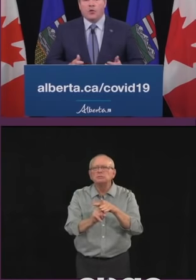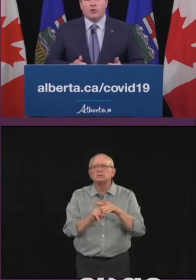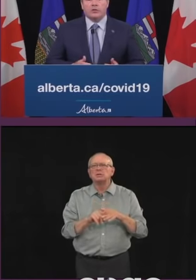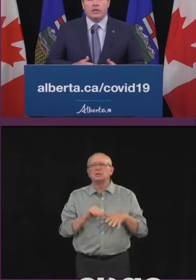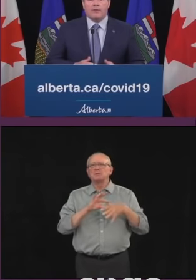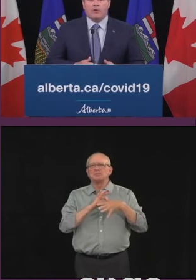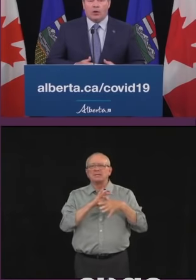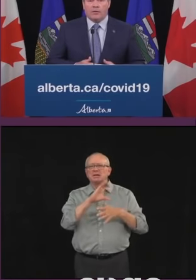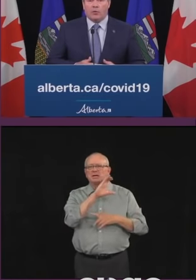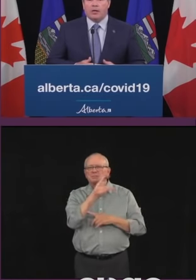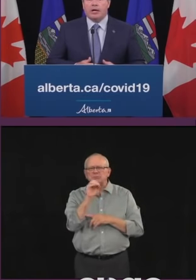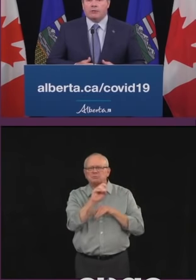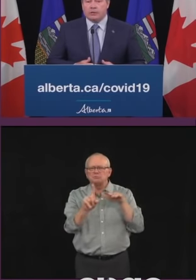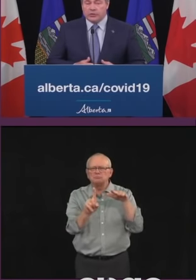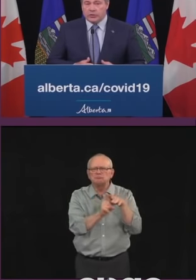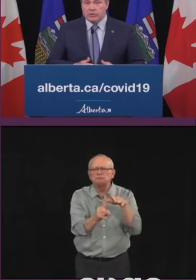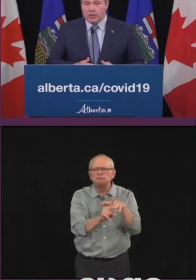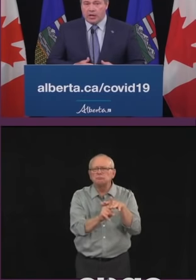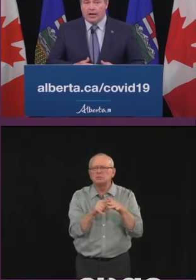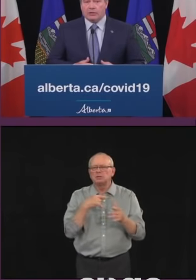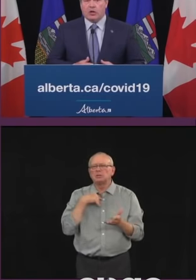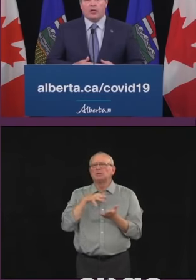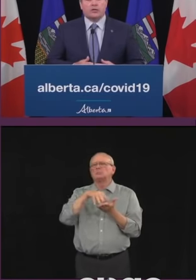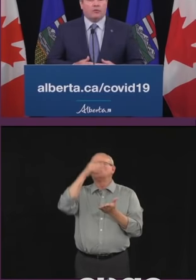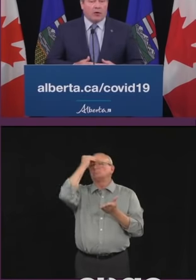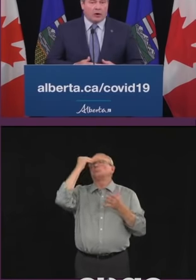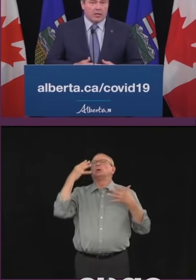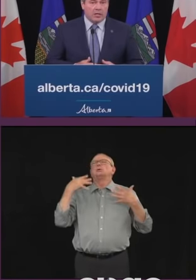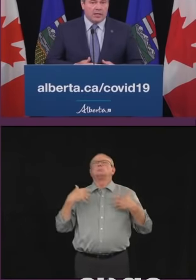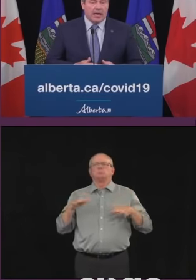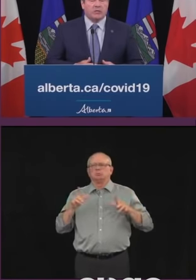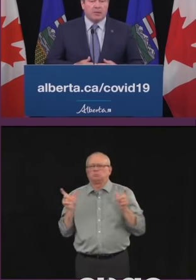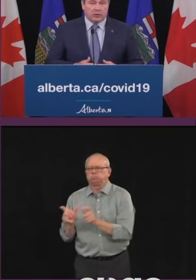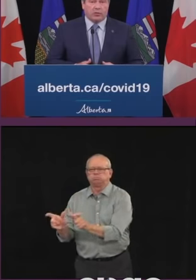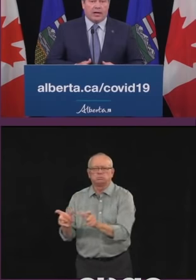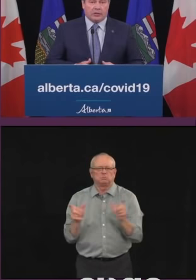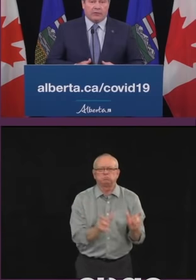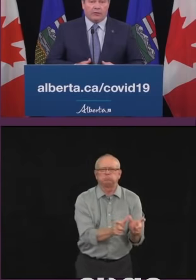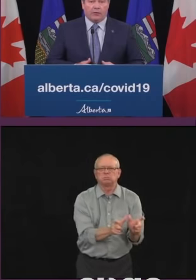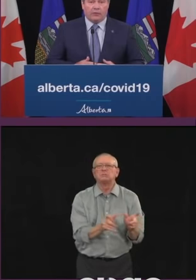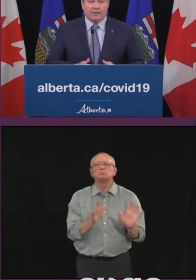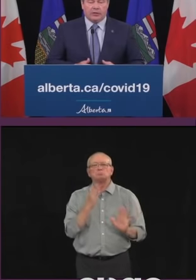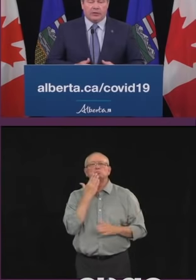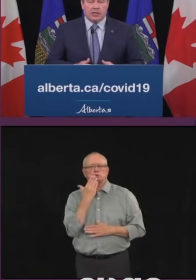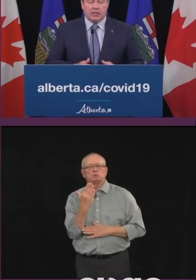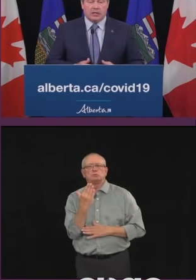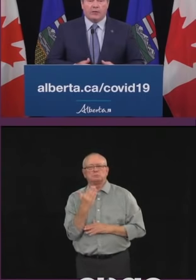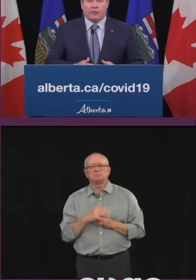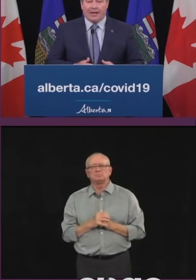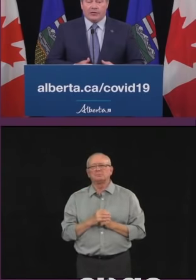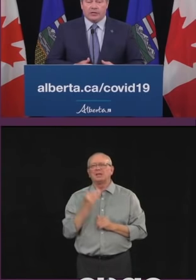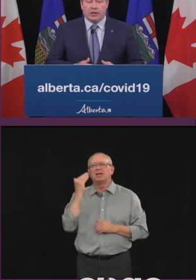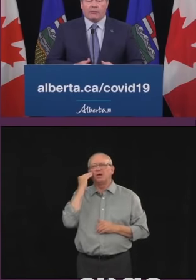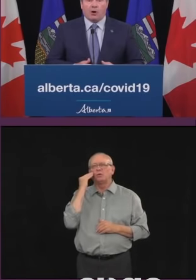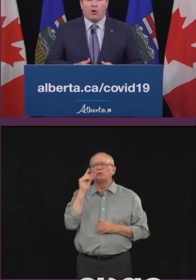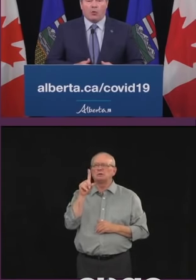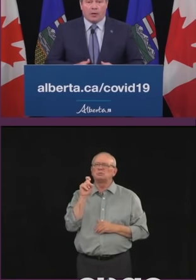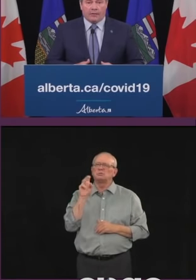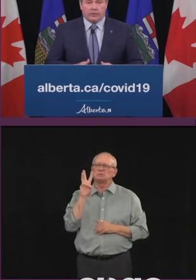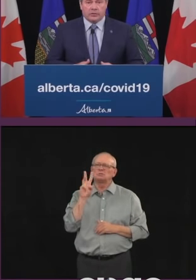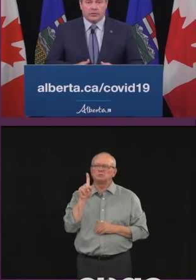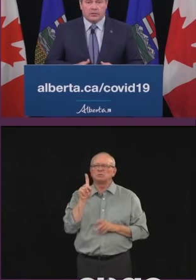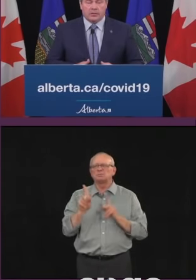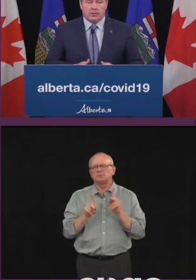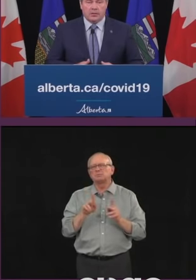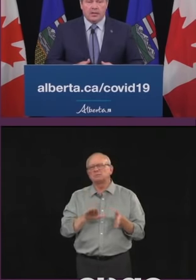Of course every one of the 161 lives lost so far has been a tragedy for their families their friends and for our